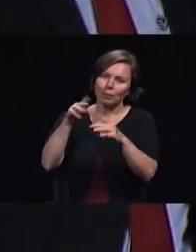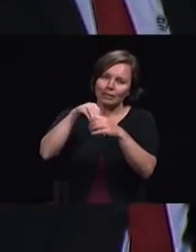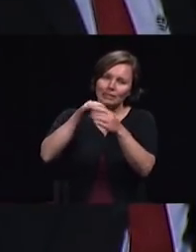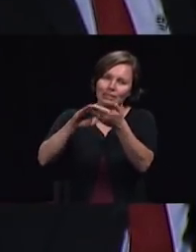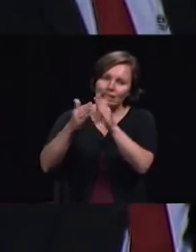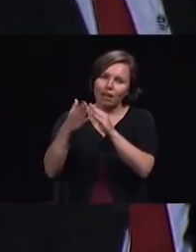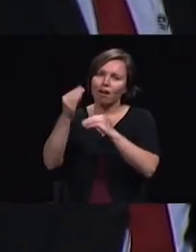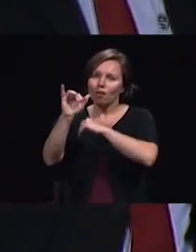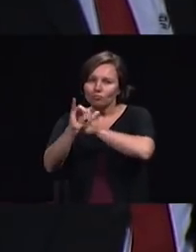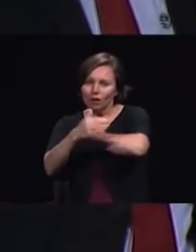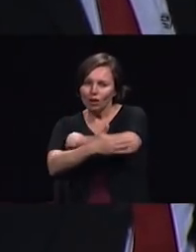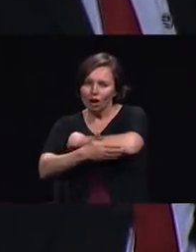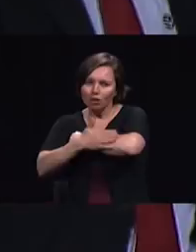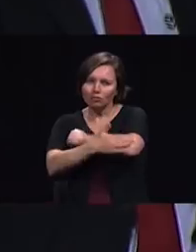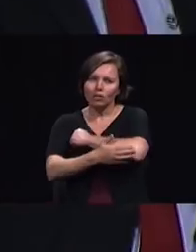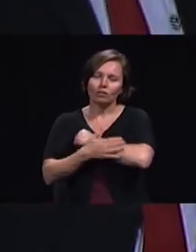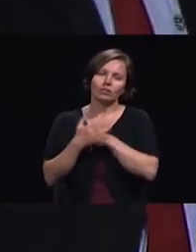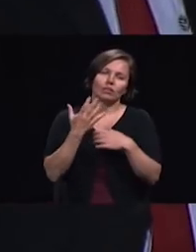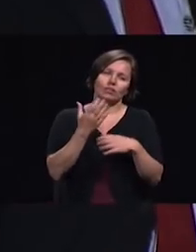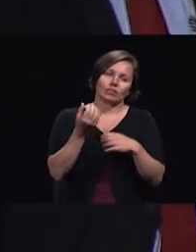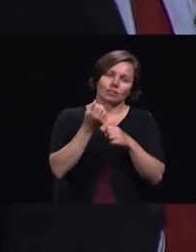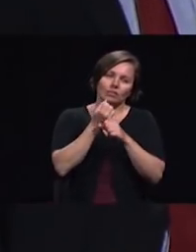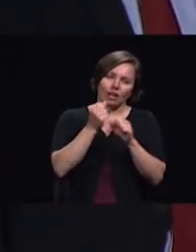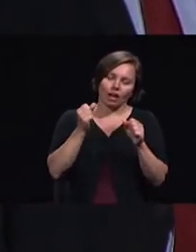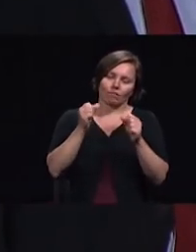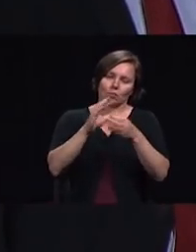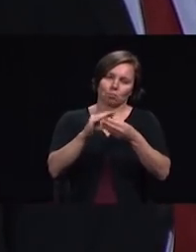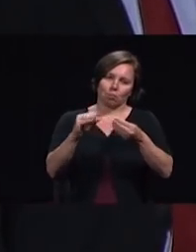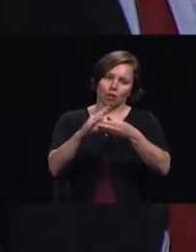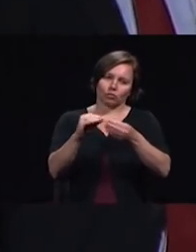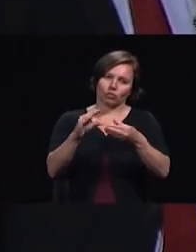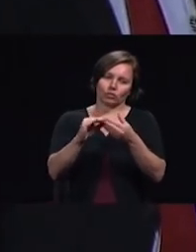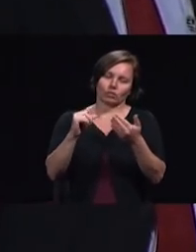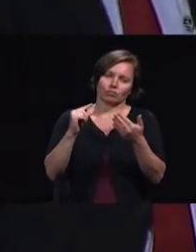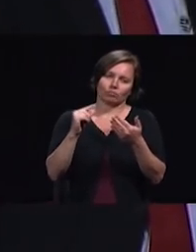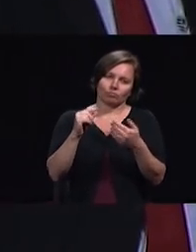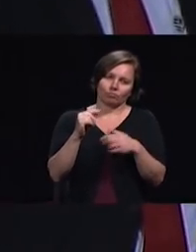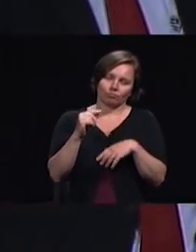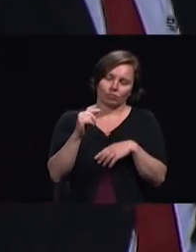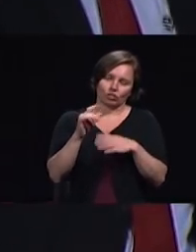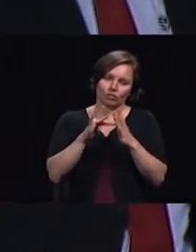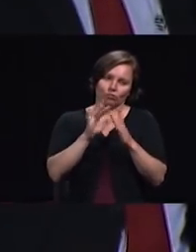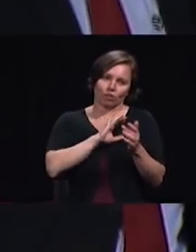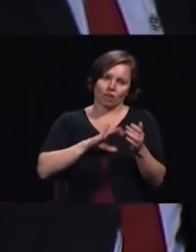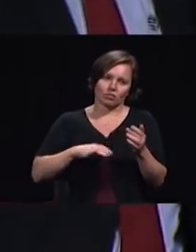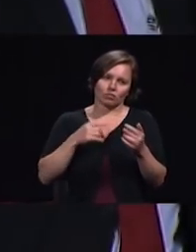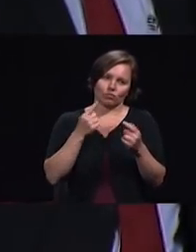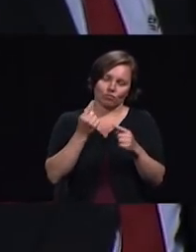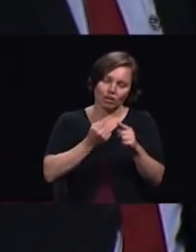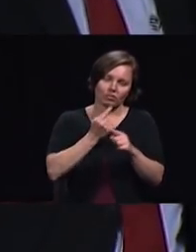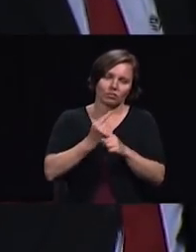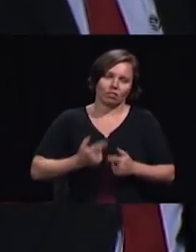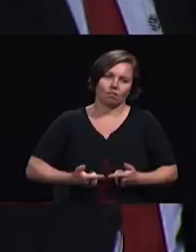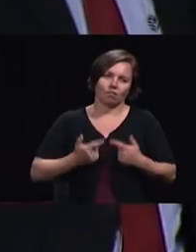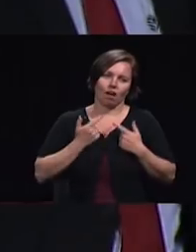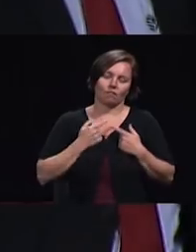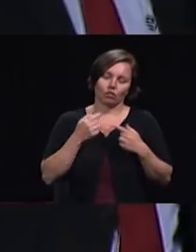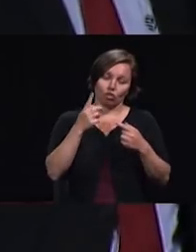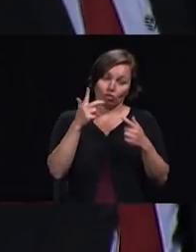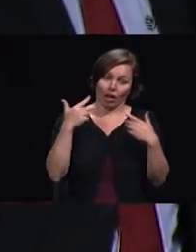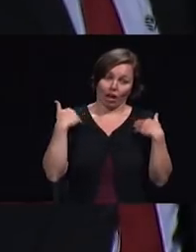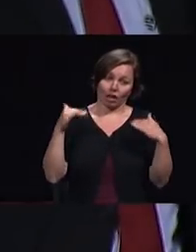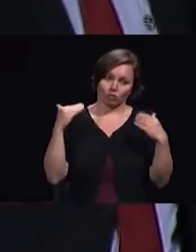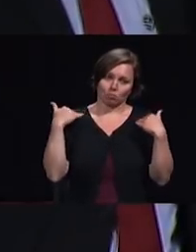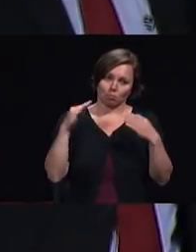message of Christ and his righteousness, the three angels' messages of Revelation 14,